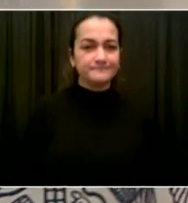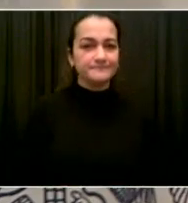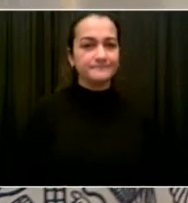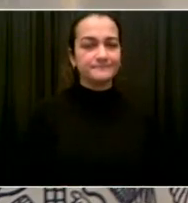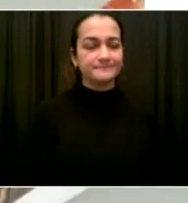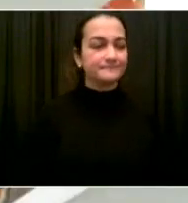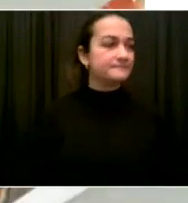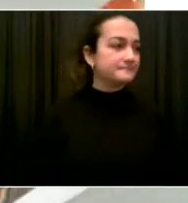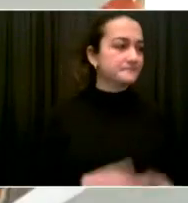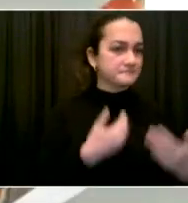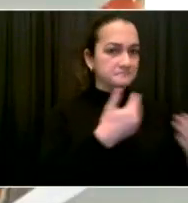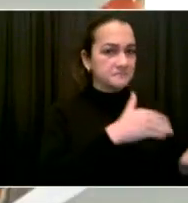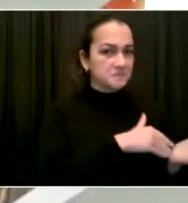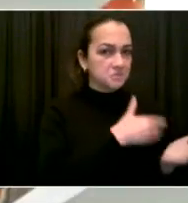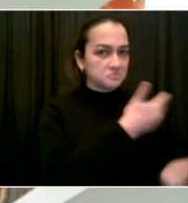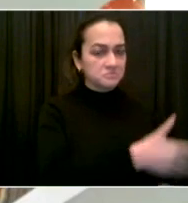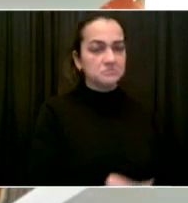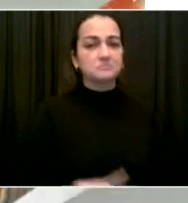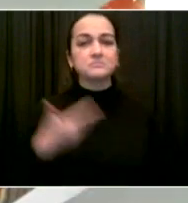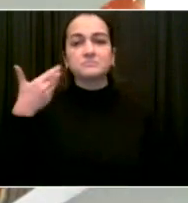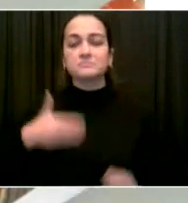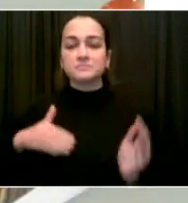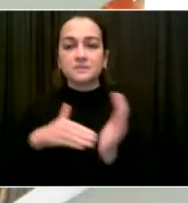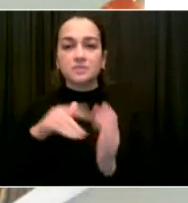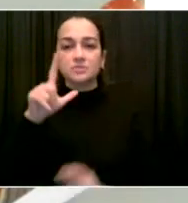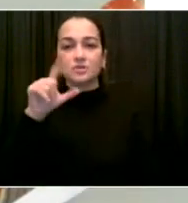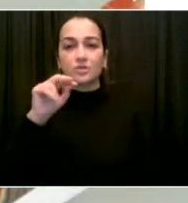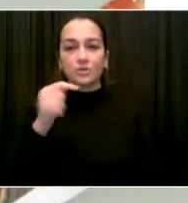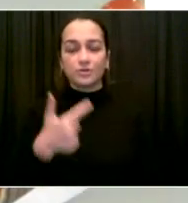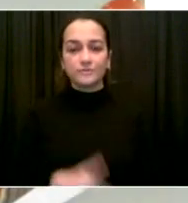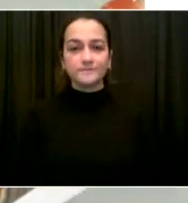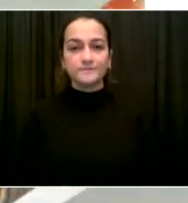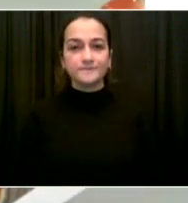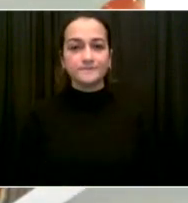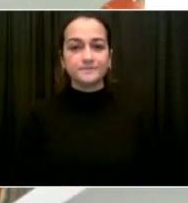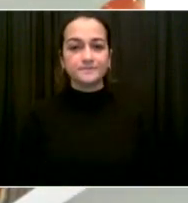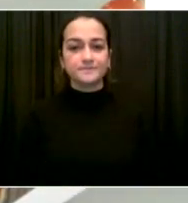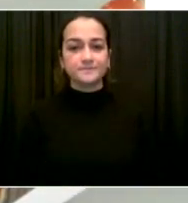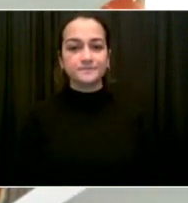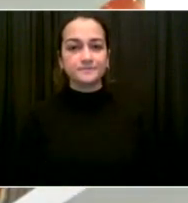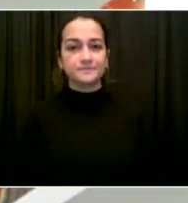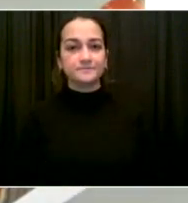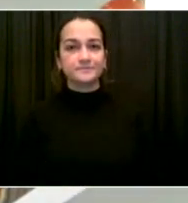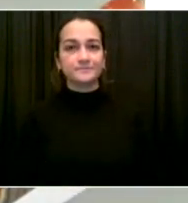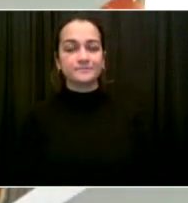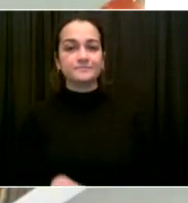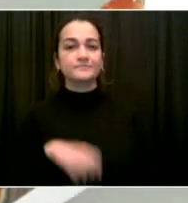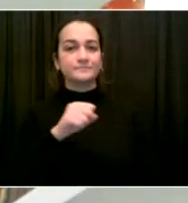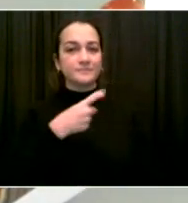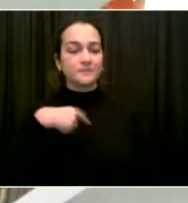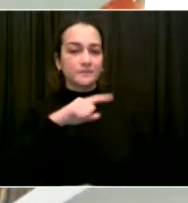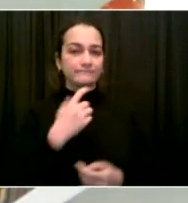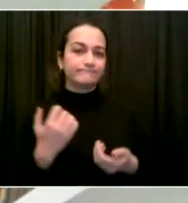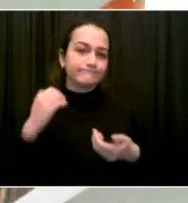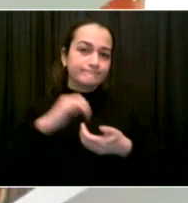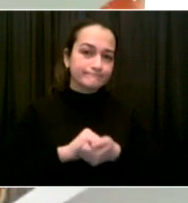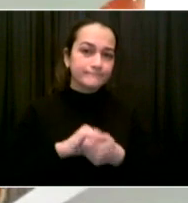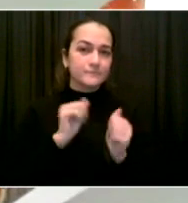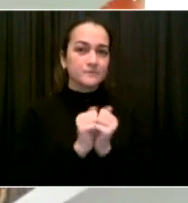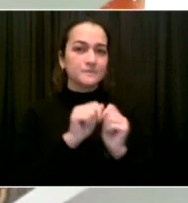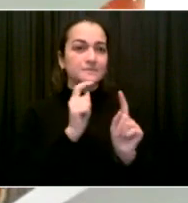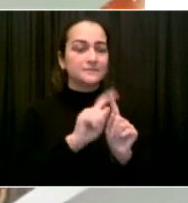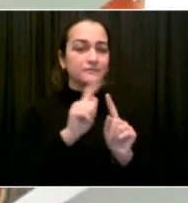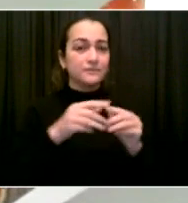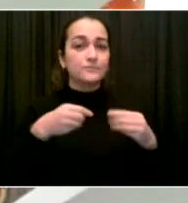we work closely with our vendors, and from my perspective, they've been doing a great job. Again, the staff that test New Yorkers every day